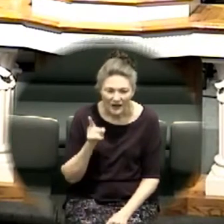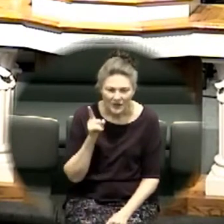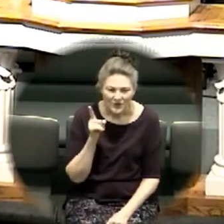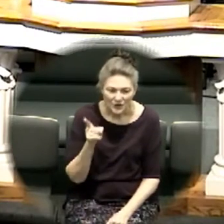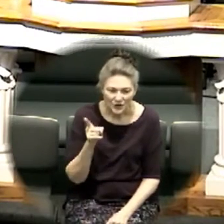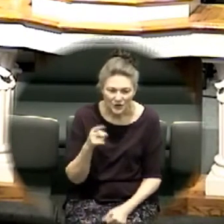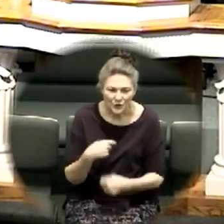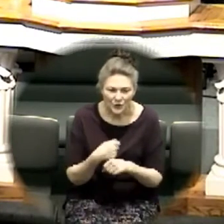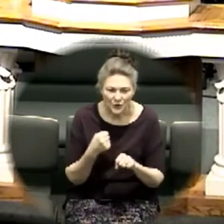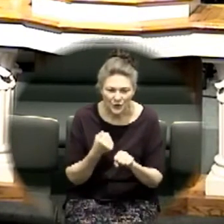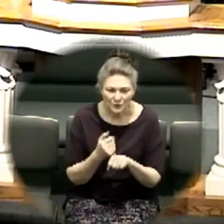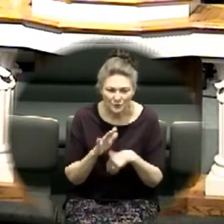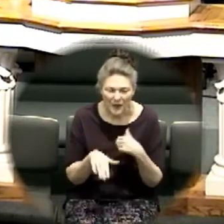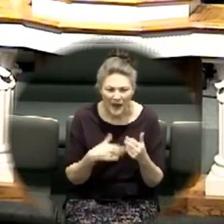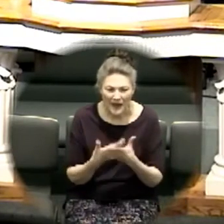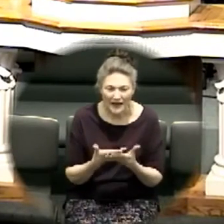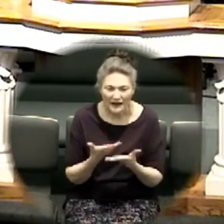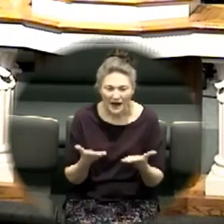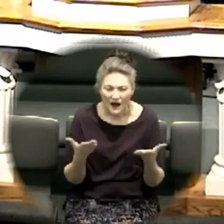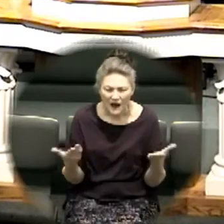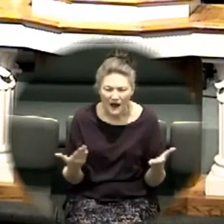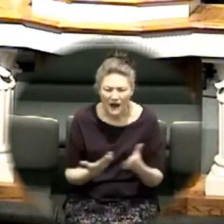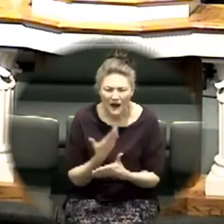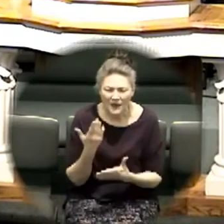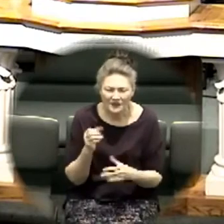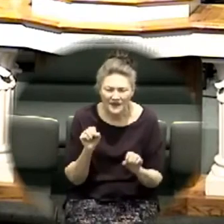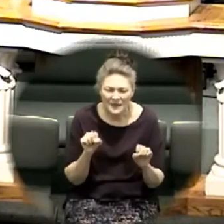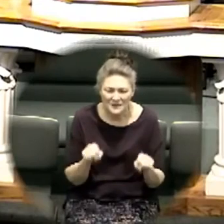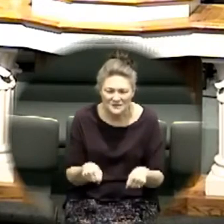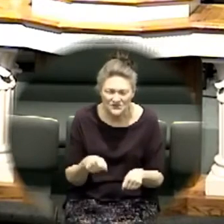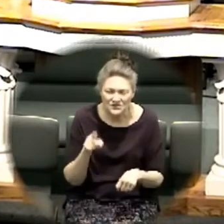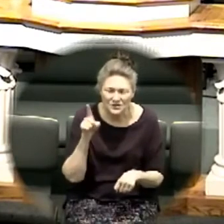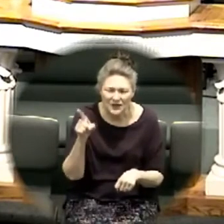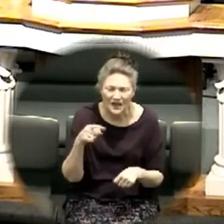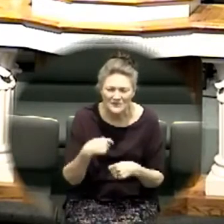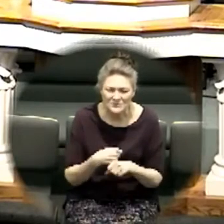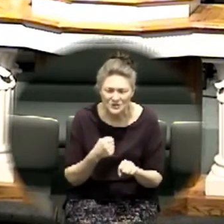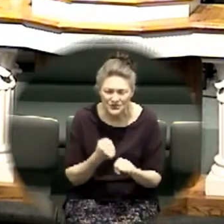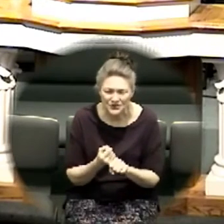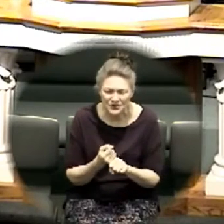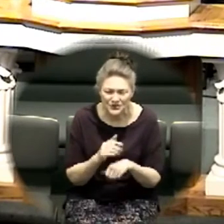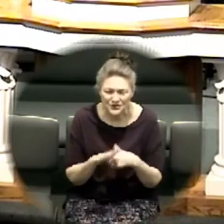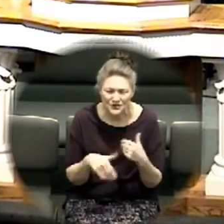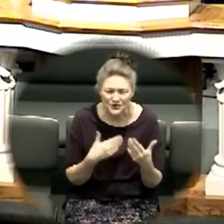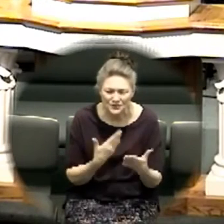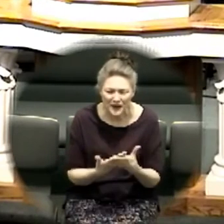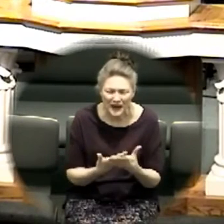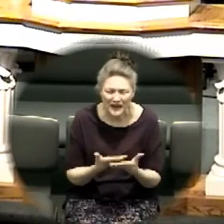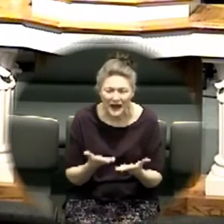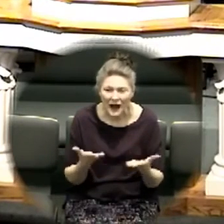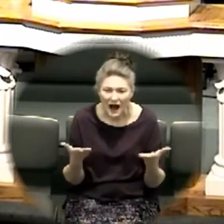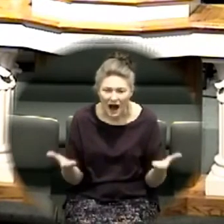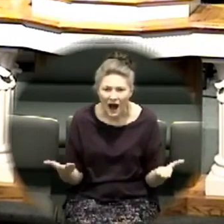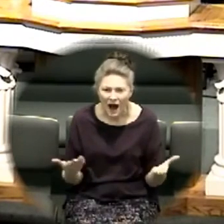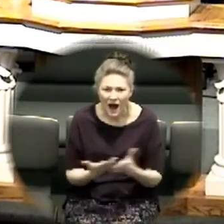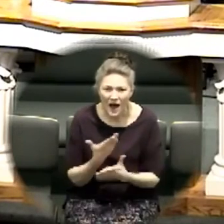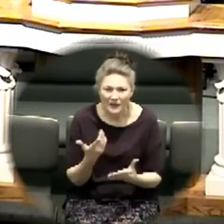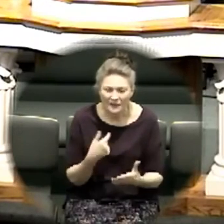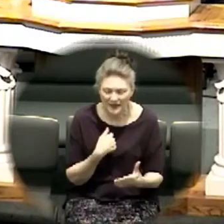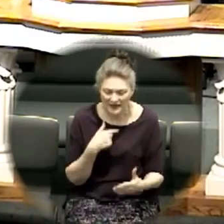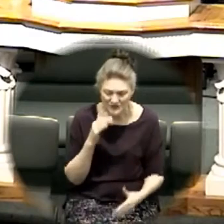you make all things new yes you make